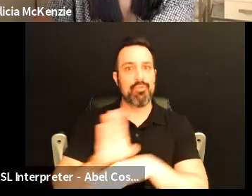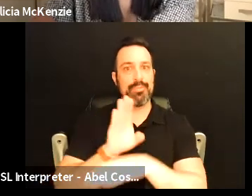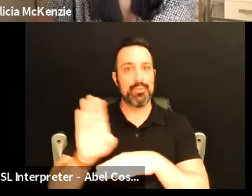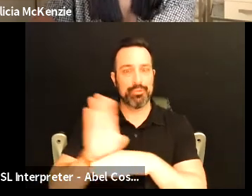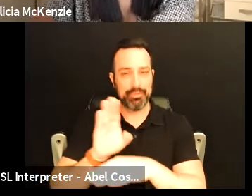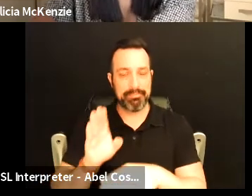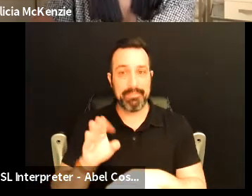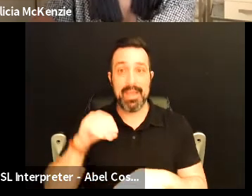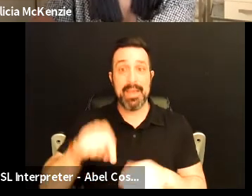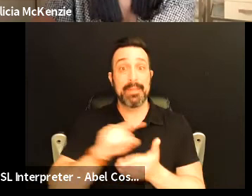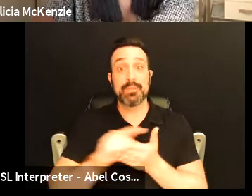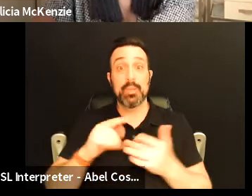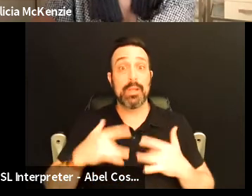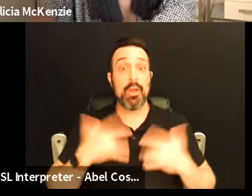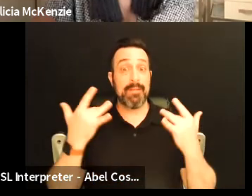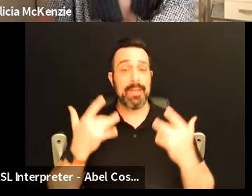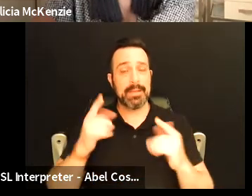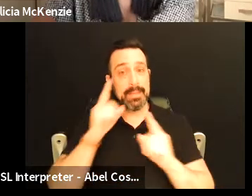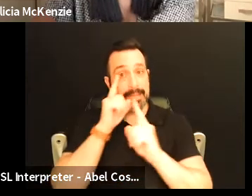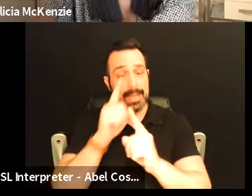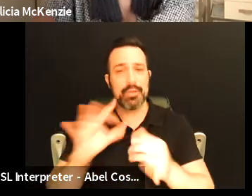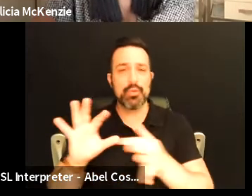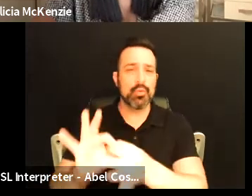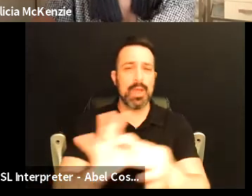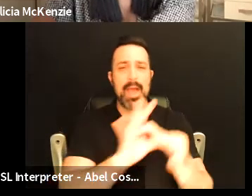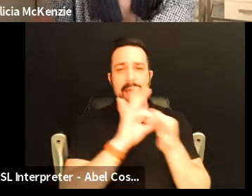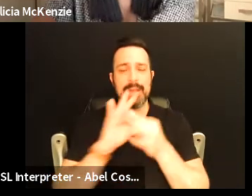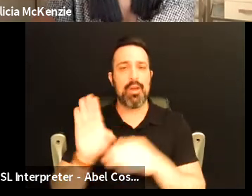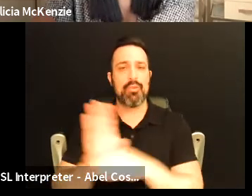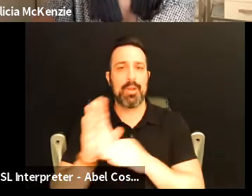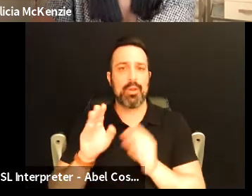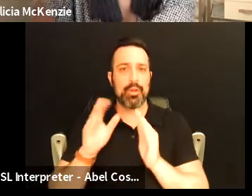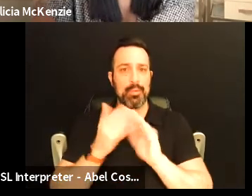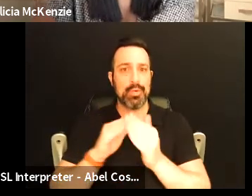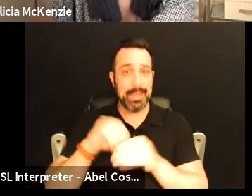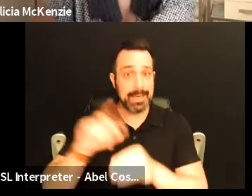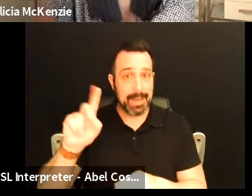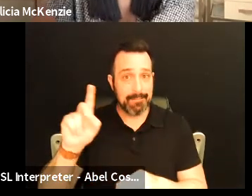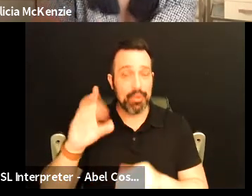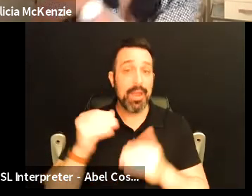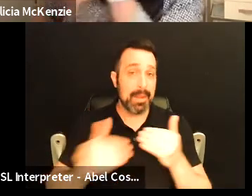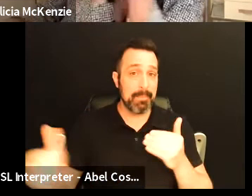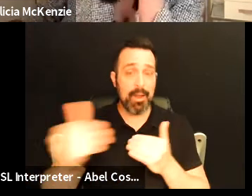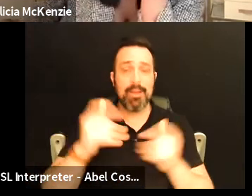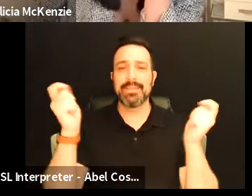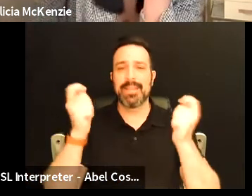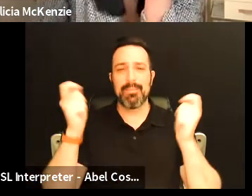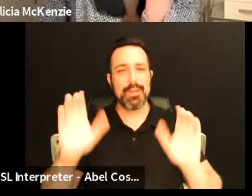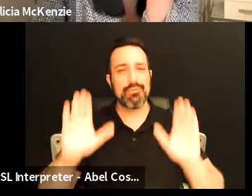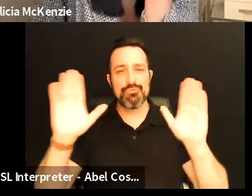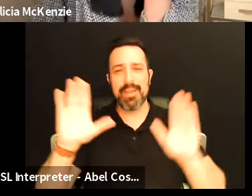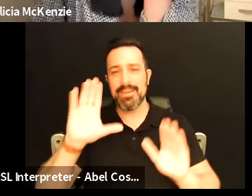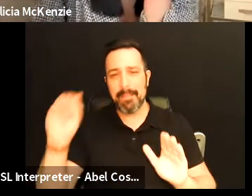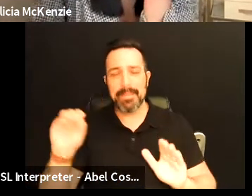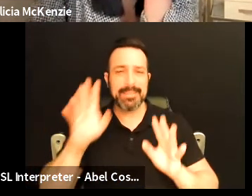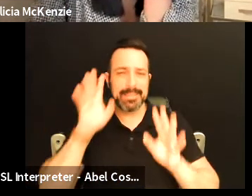that this week-long event is intended to unite the entrepreneurial community in Denver and beyond now and celebrate great companies innovation